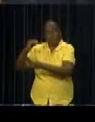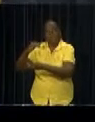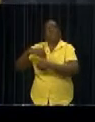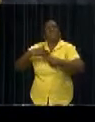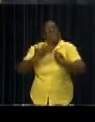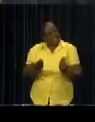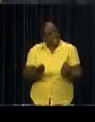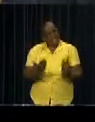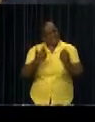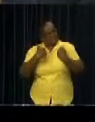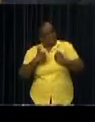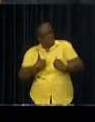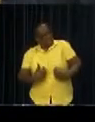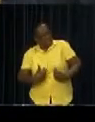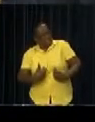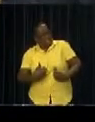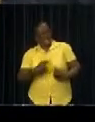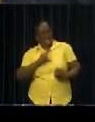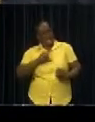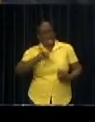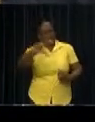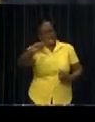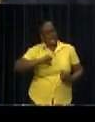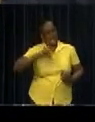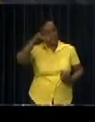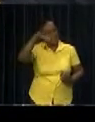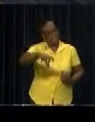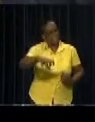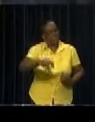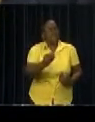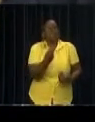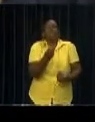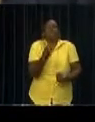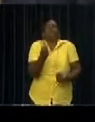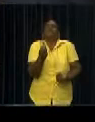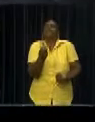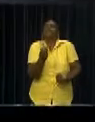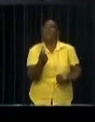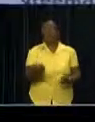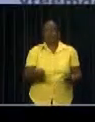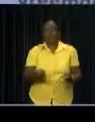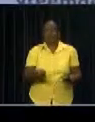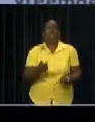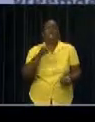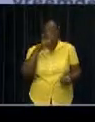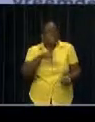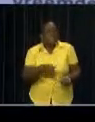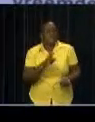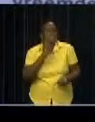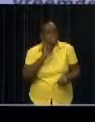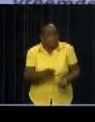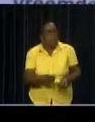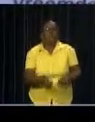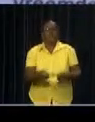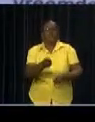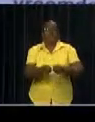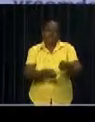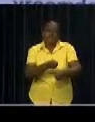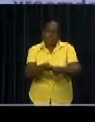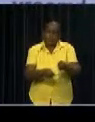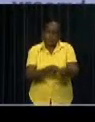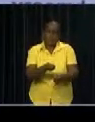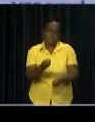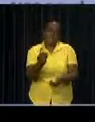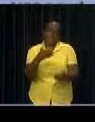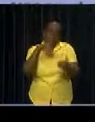will be reduced substantially, says the Governor. The envisioned measures in the area of state finances will pave the way for